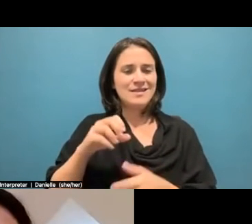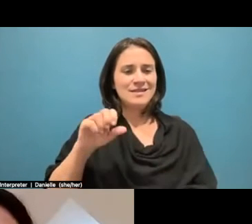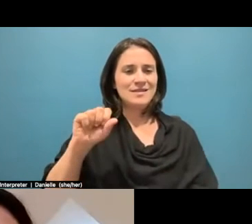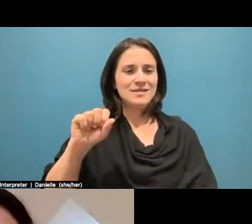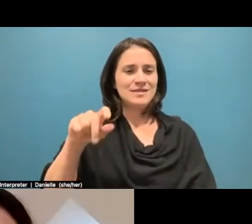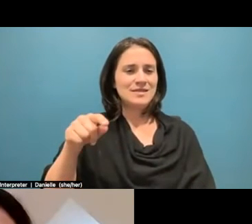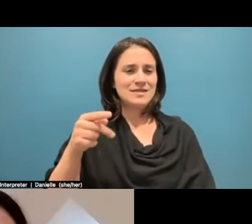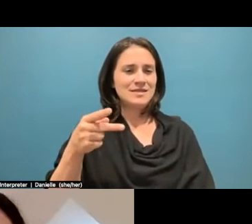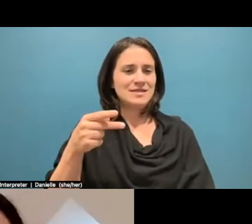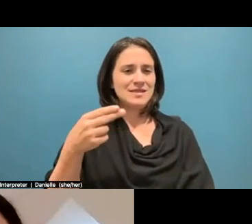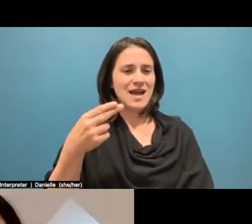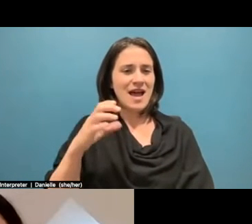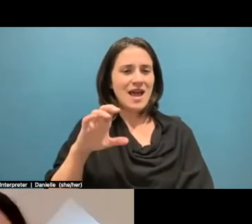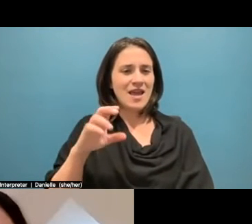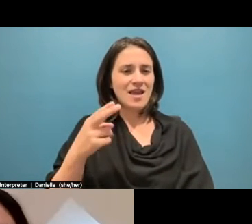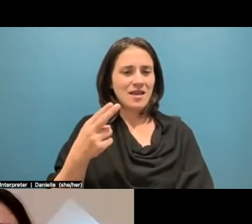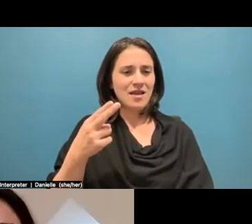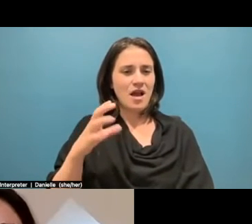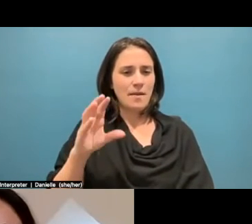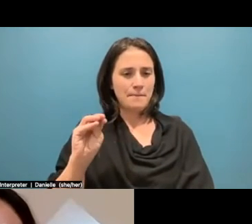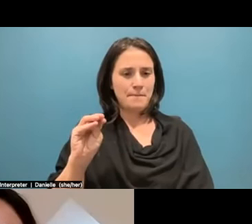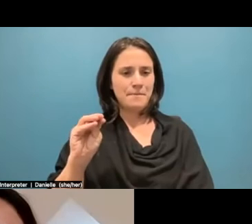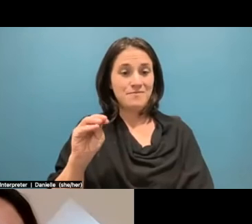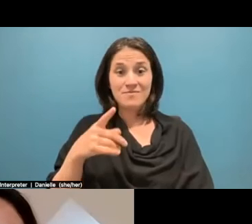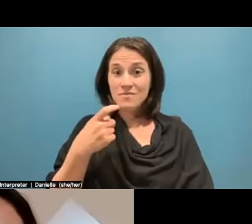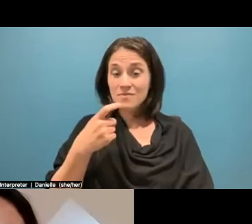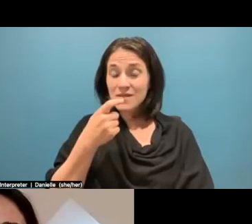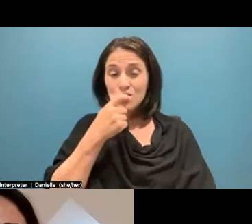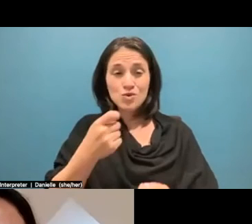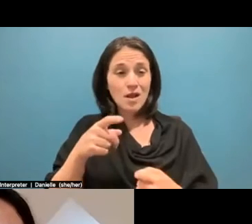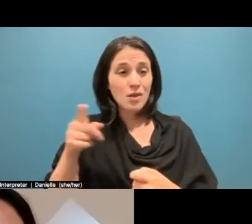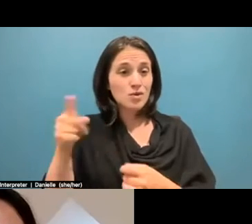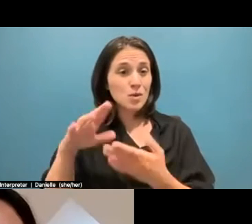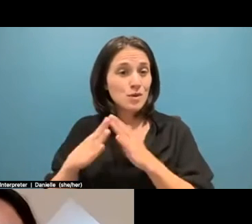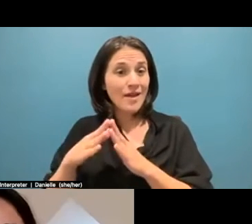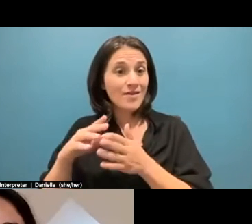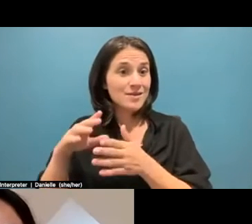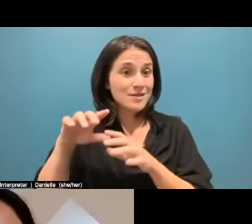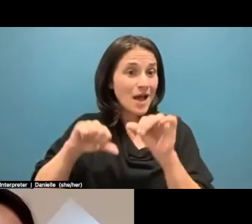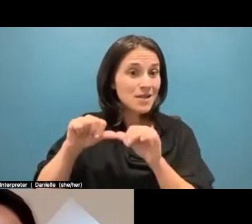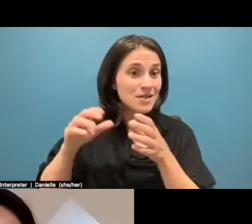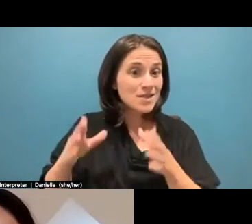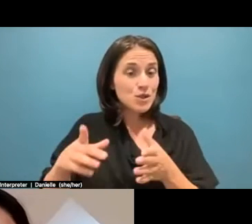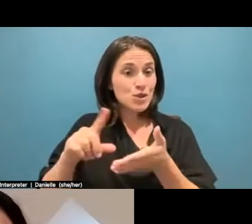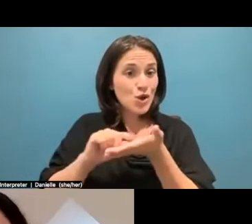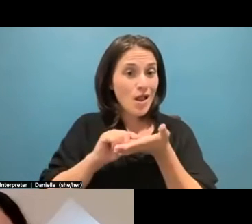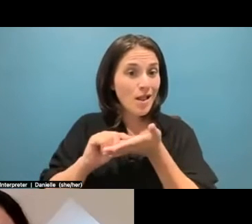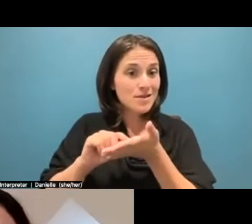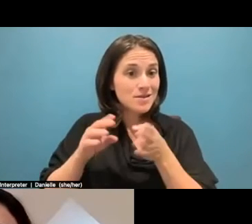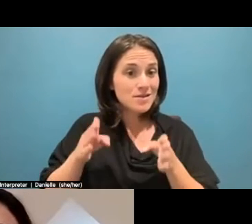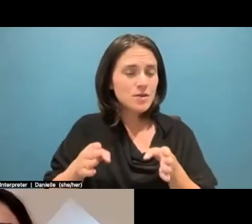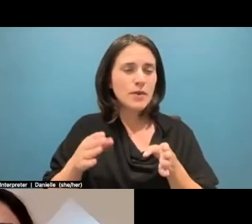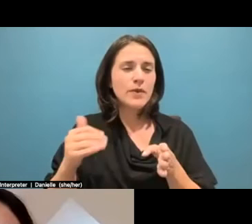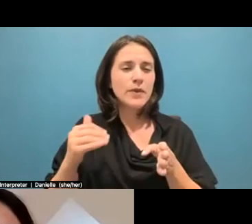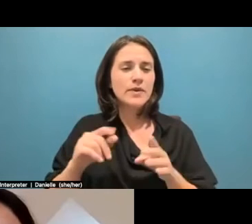overlapping these communities of scientists and journalists are. So we have a few questions in the chat, and I'll just go